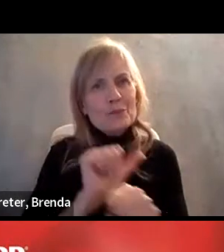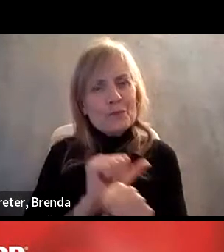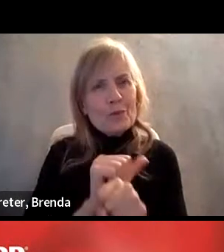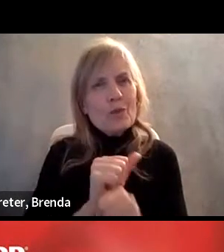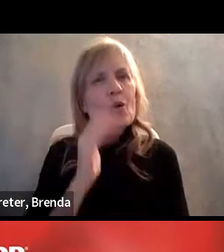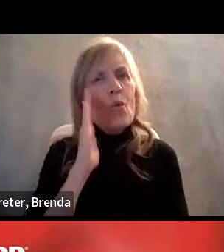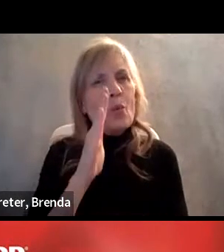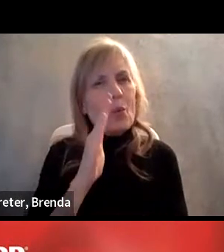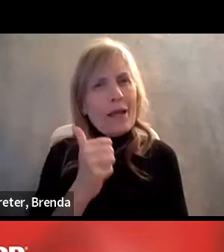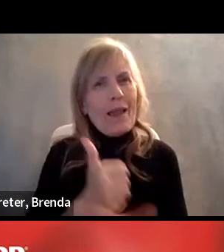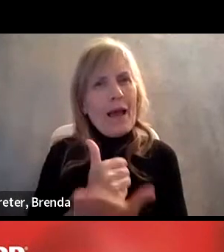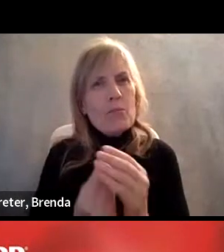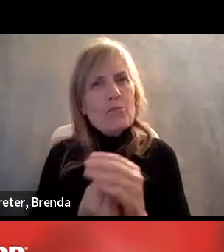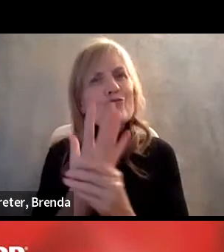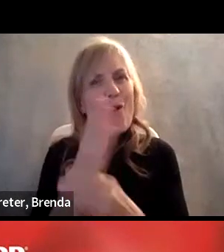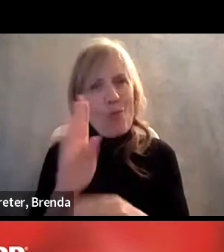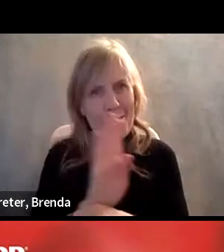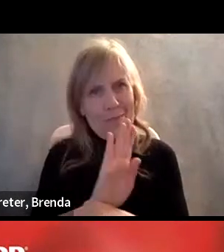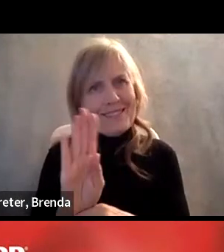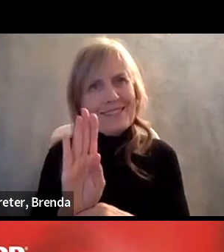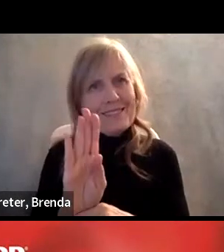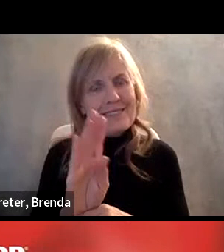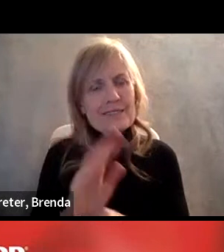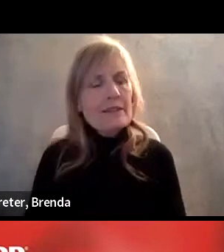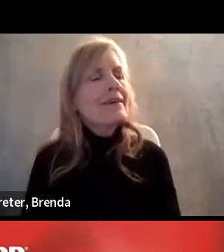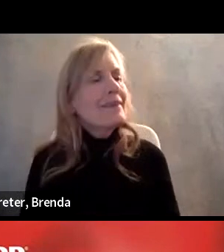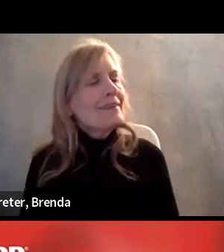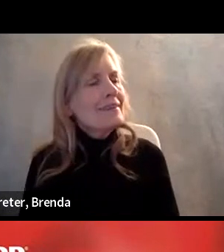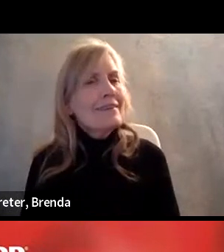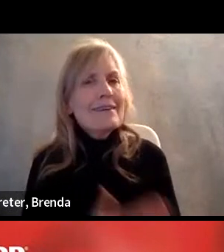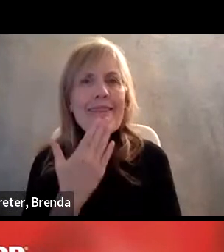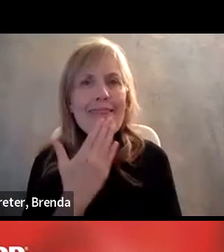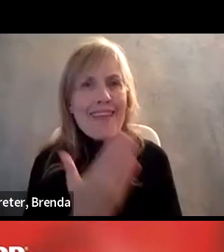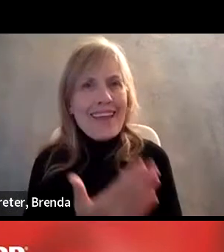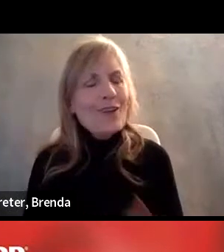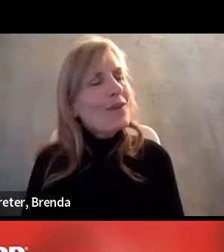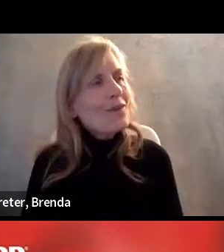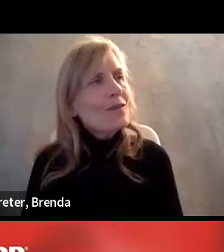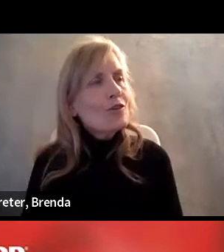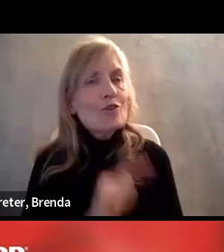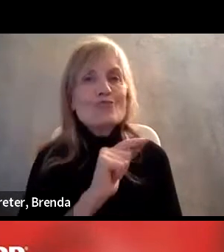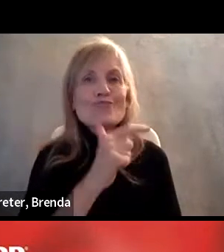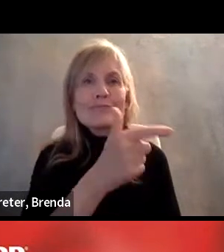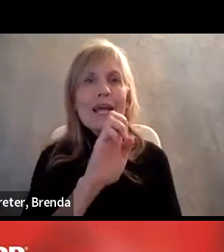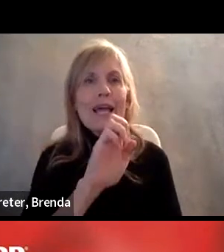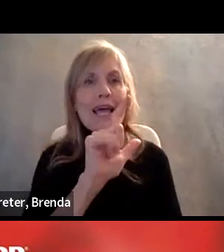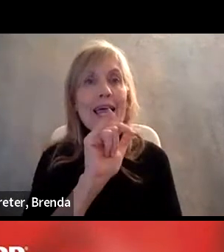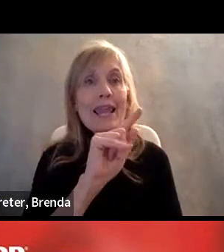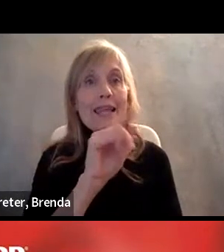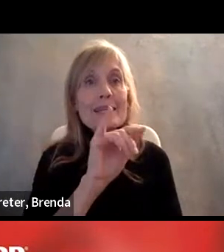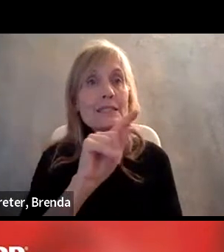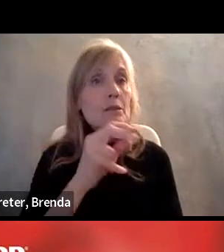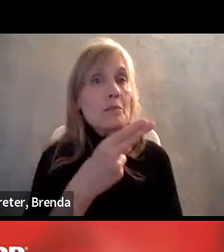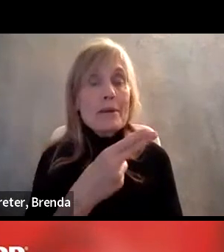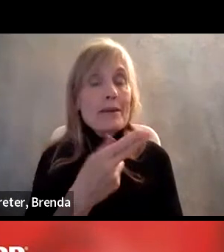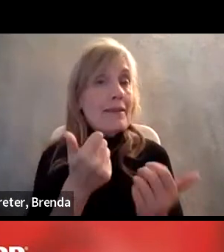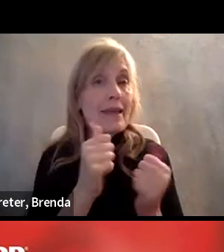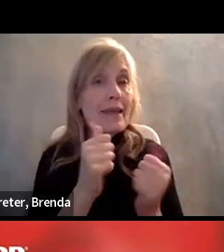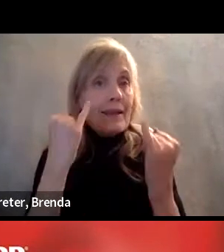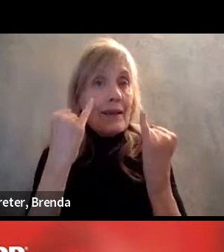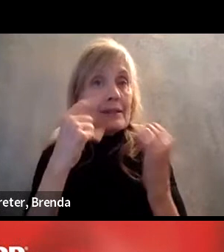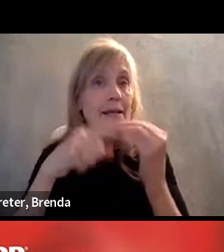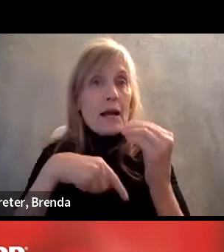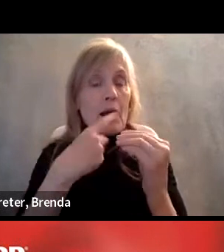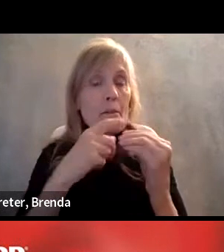Thank you. That's terrific. So Elizabeth, any last thoughts with respect to, uh, finding, attracting, retaining talent,